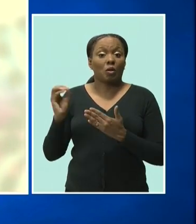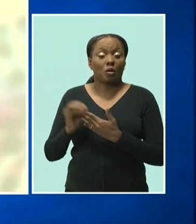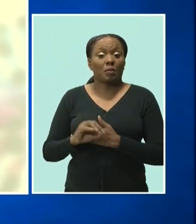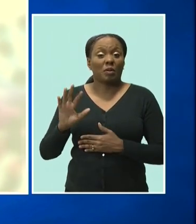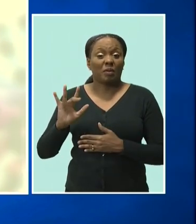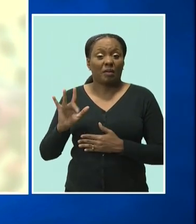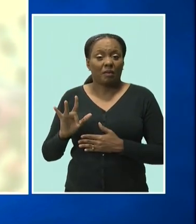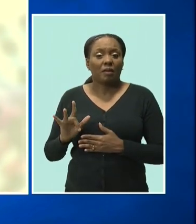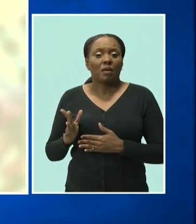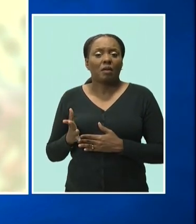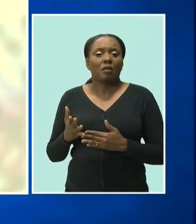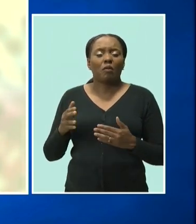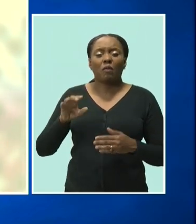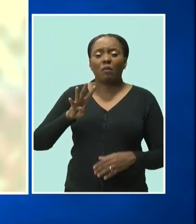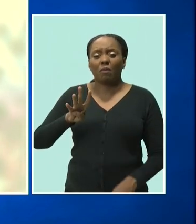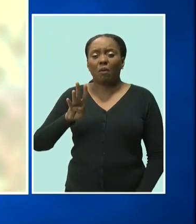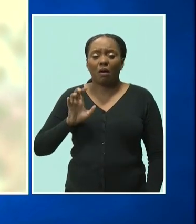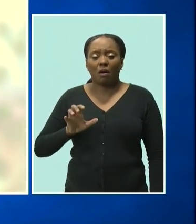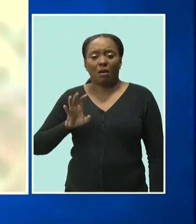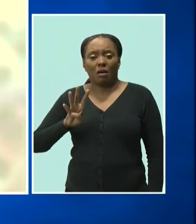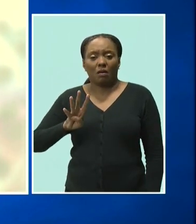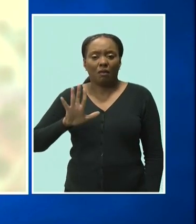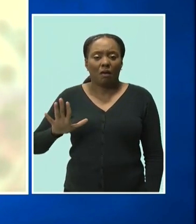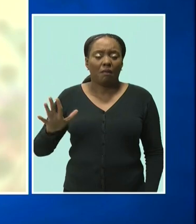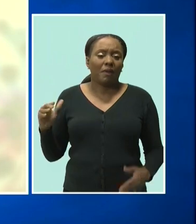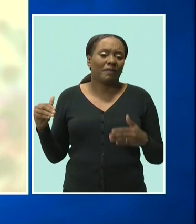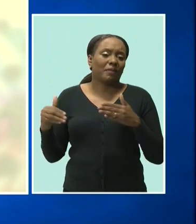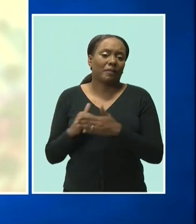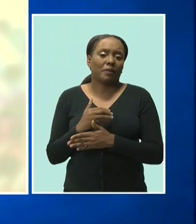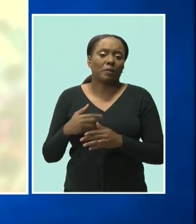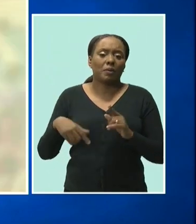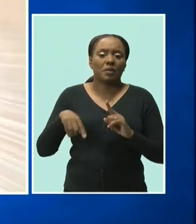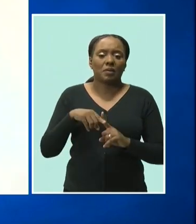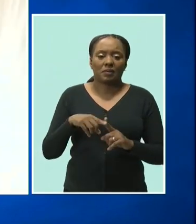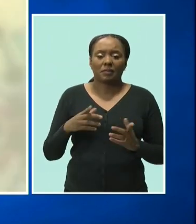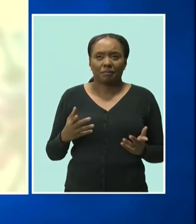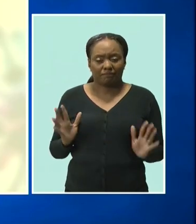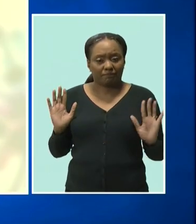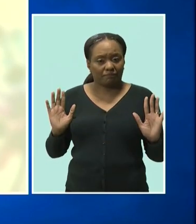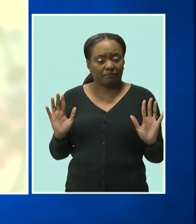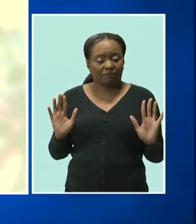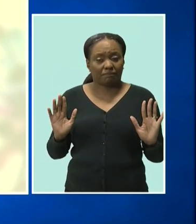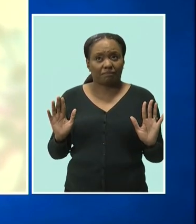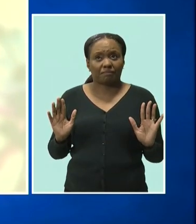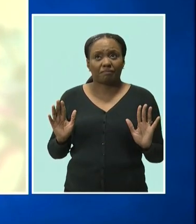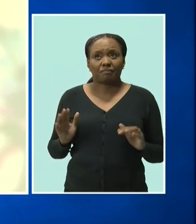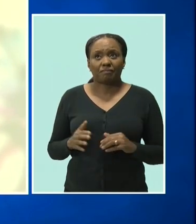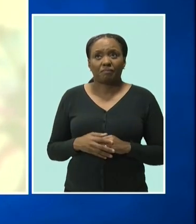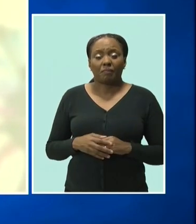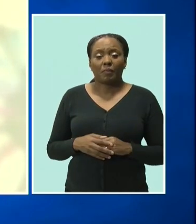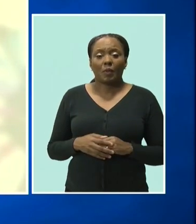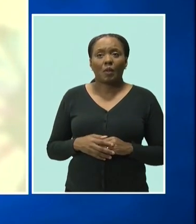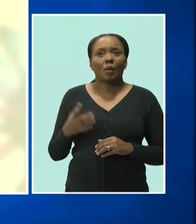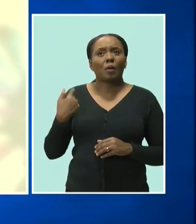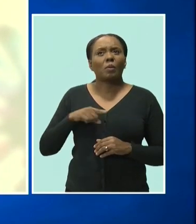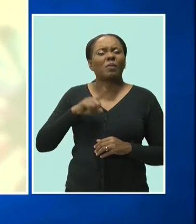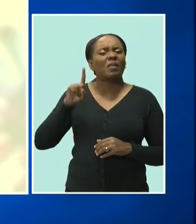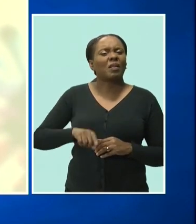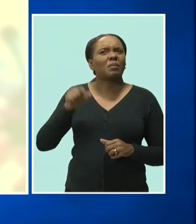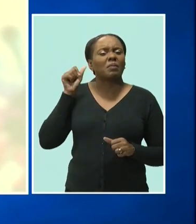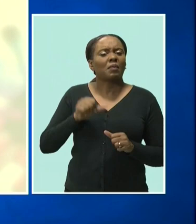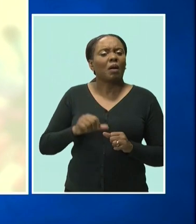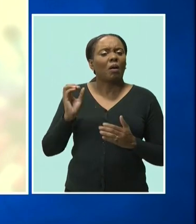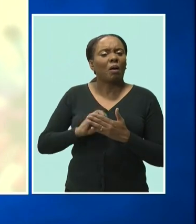-breaking day for the month, and that saw 445 new cases. Lisa, now, something that we must note is that